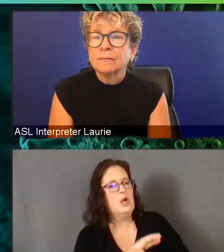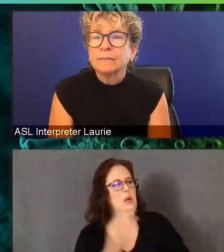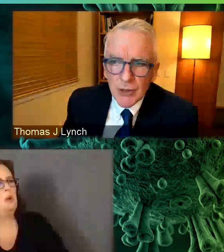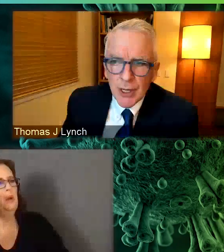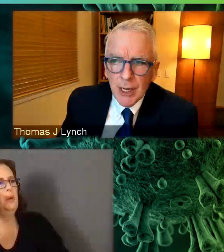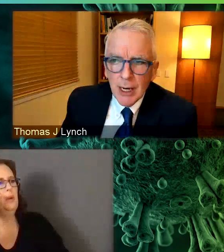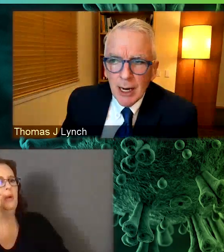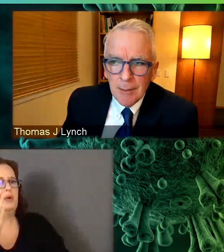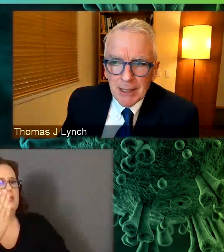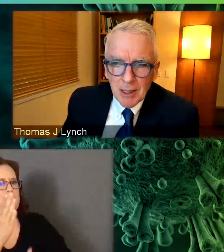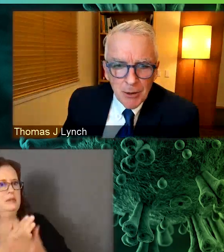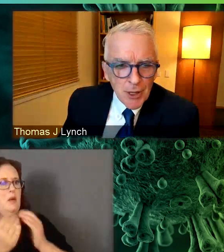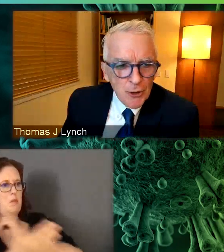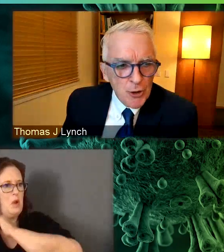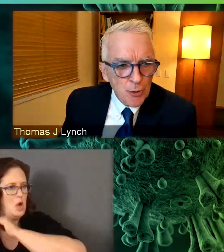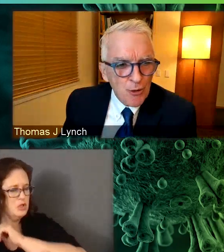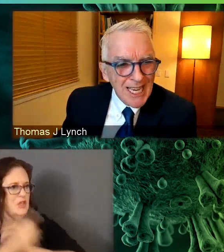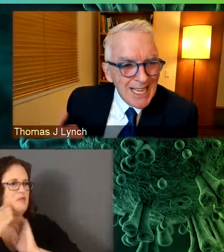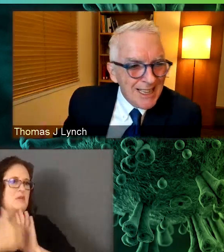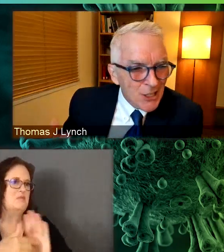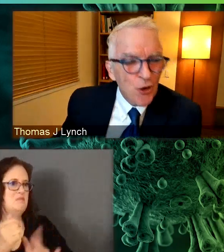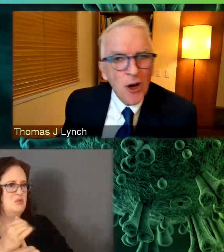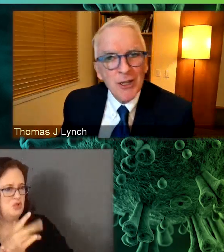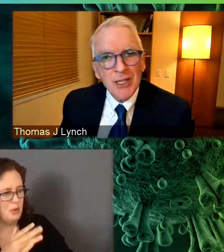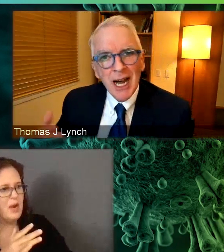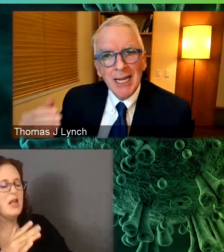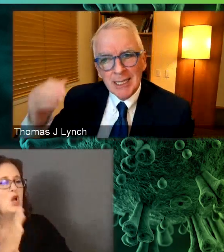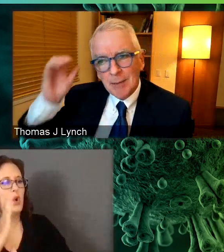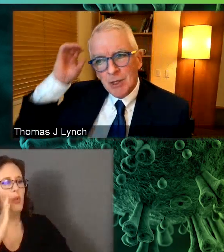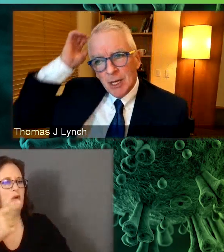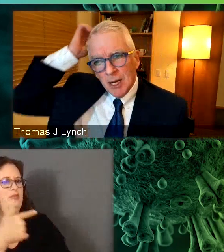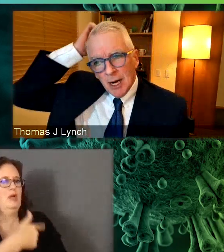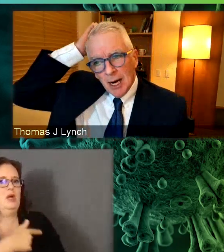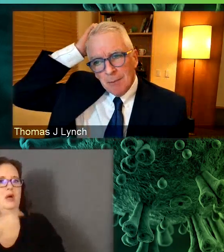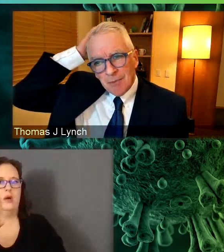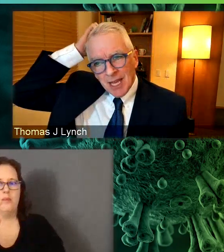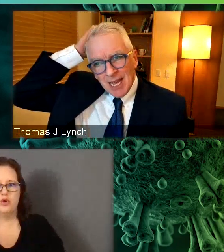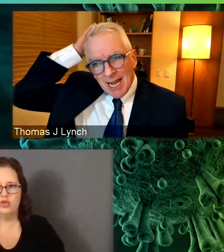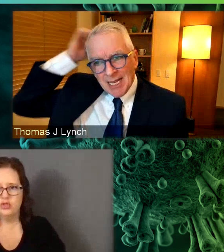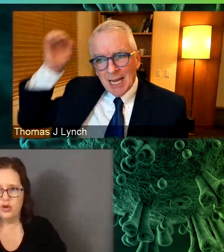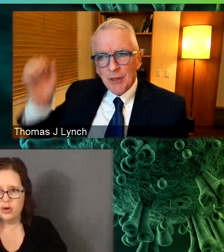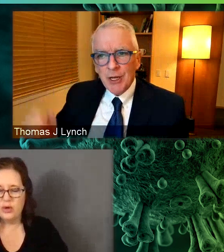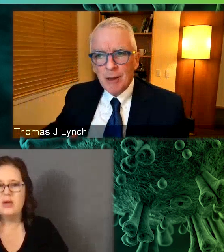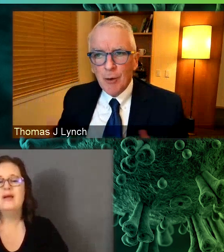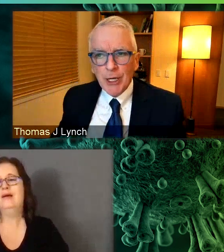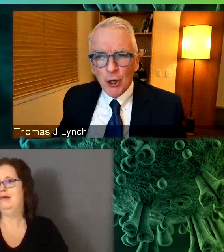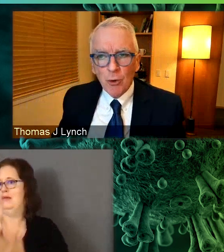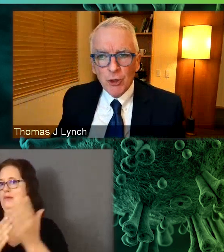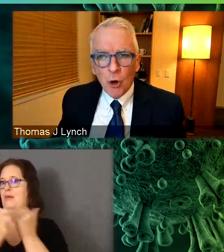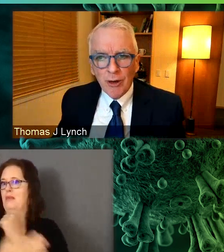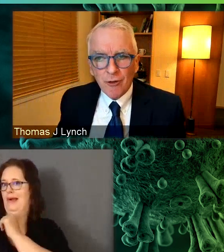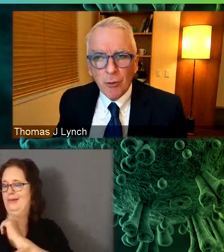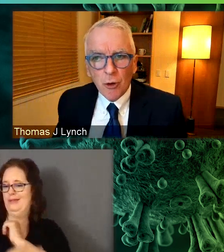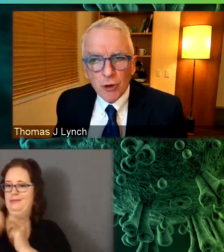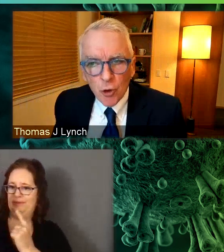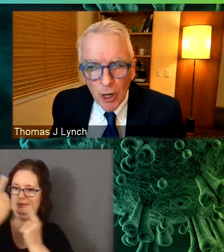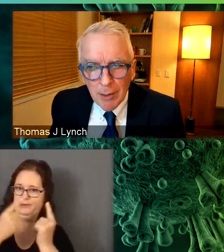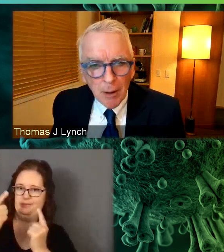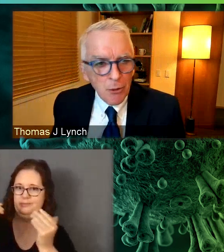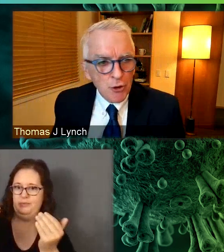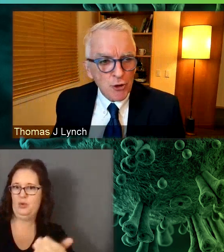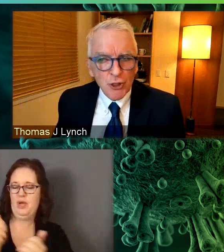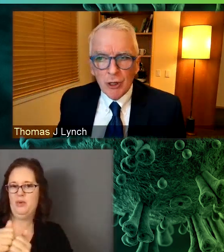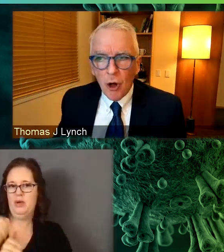immunocompromised, um, and some other countries are bringing this on as a concept. and yet the WHO was calling for a